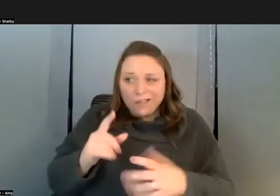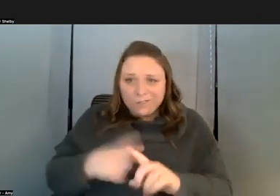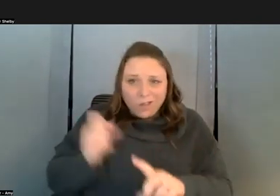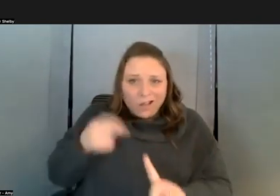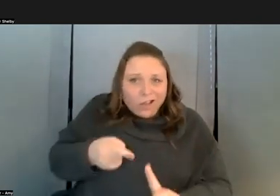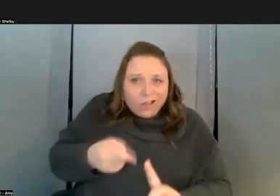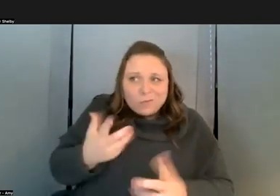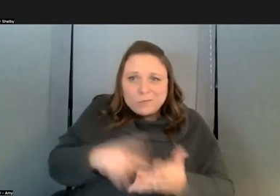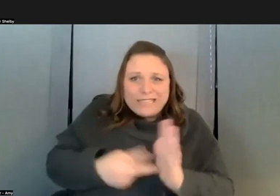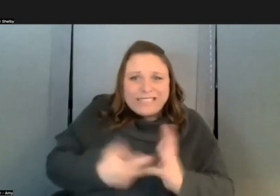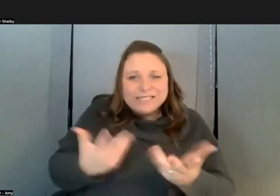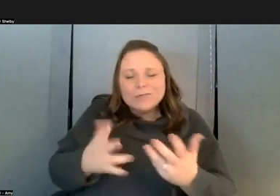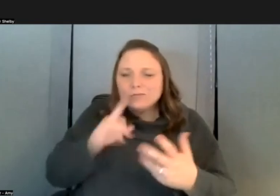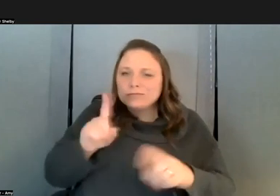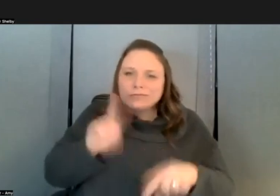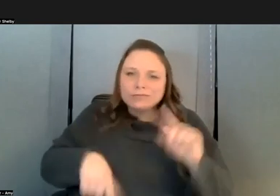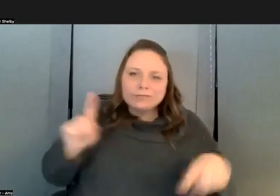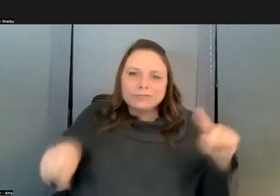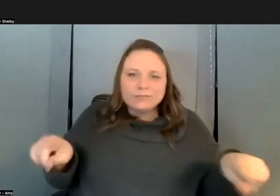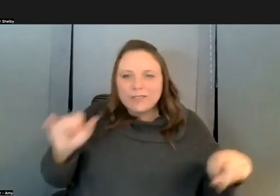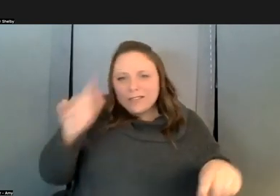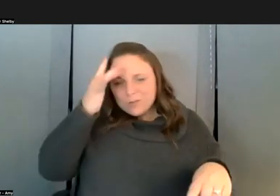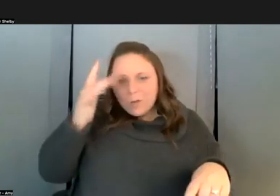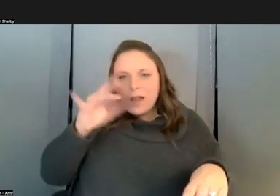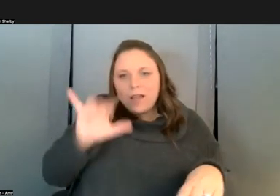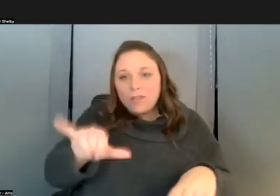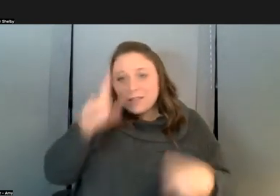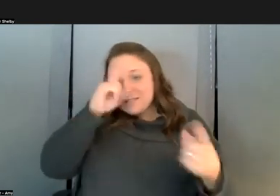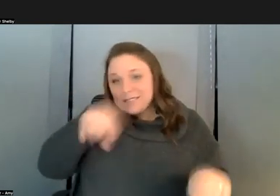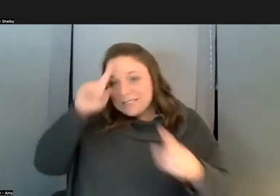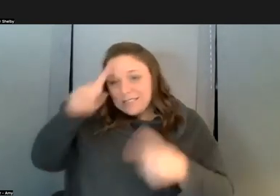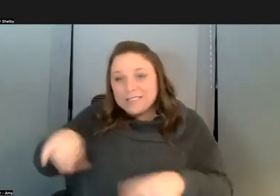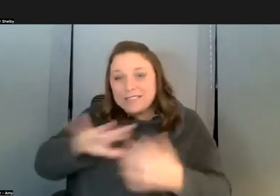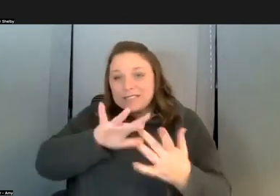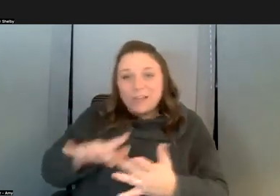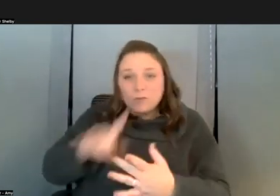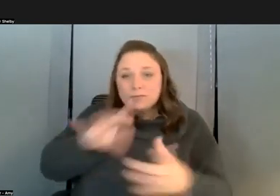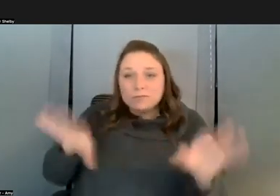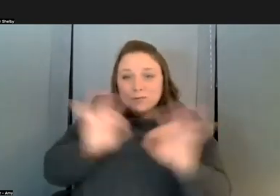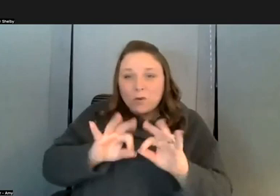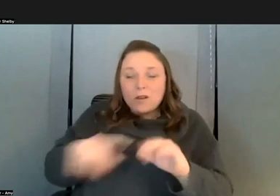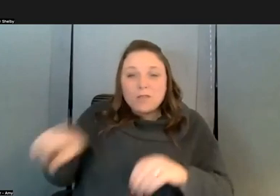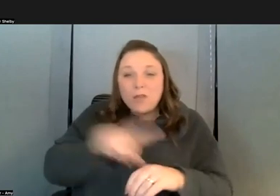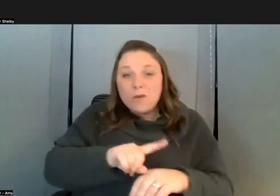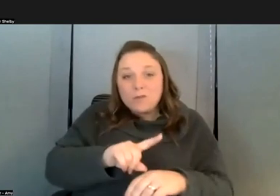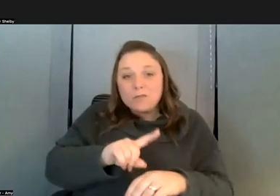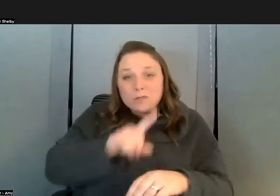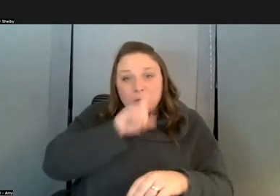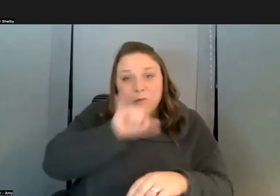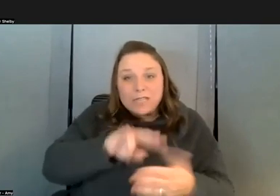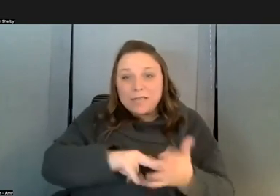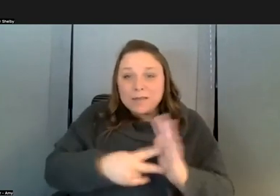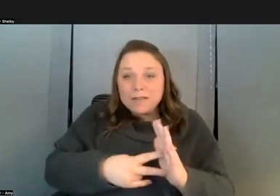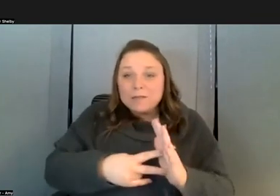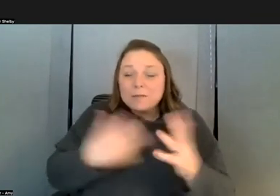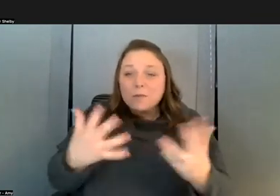and that's why these consensus networks are really important right what these consensus networks basically are is agreement on what the single